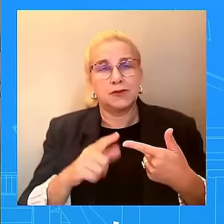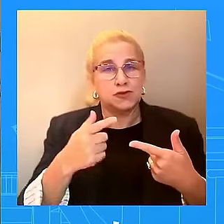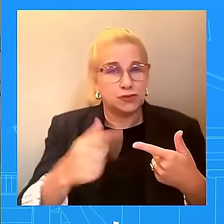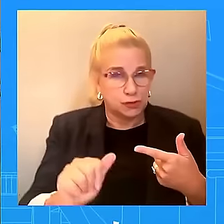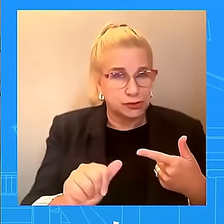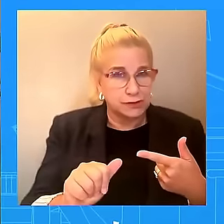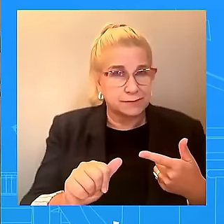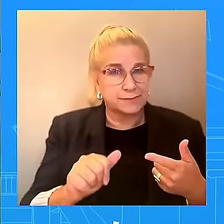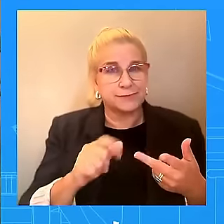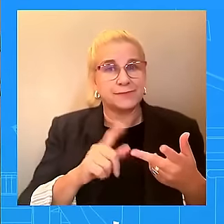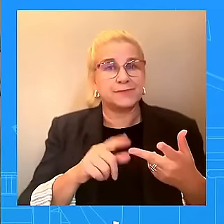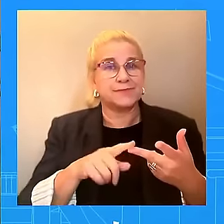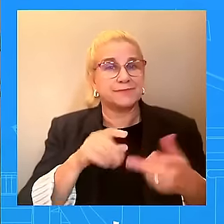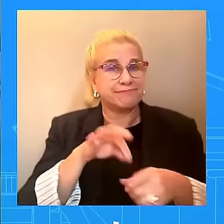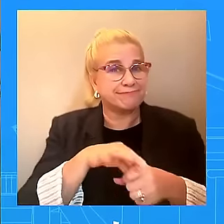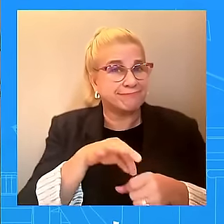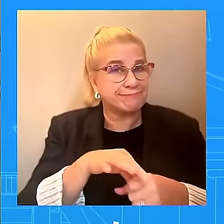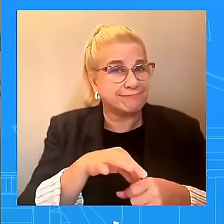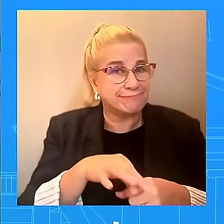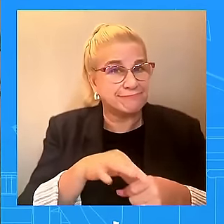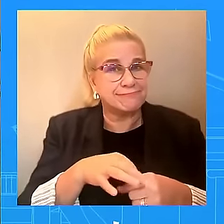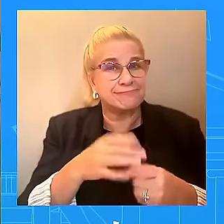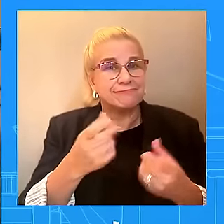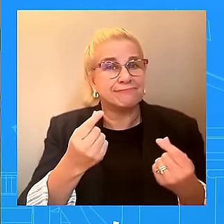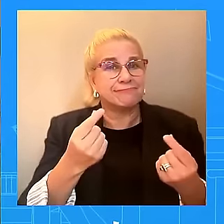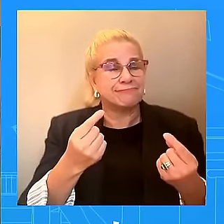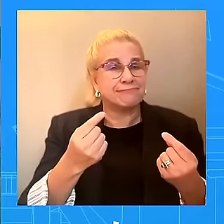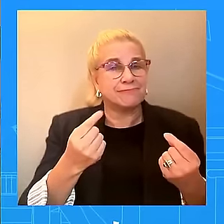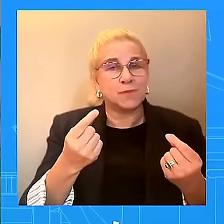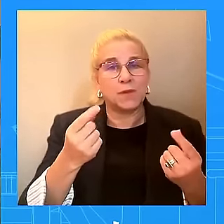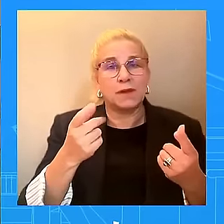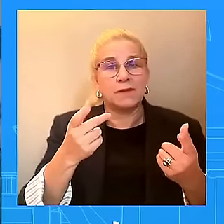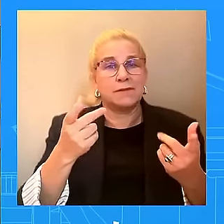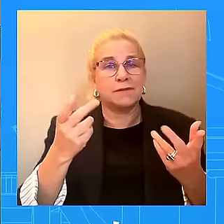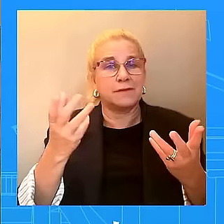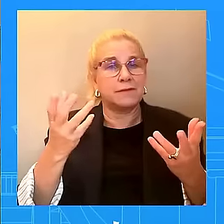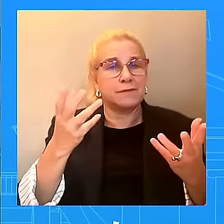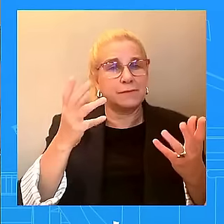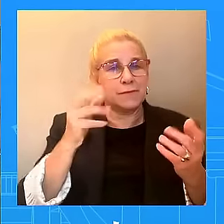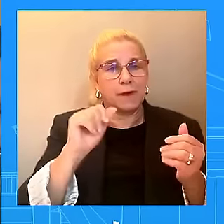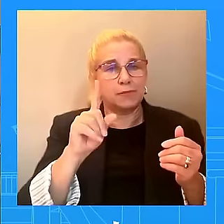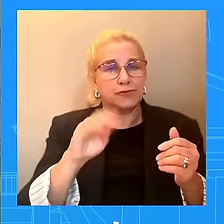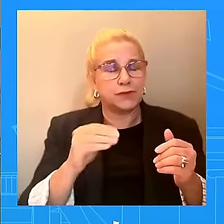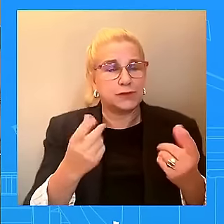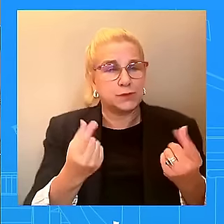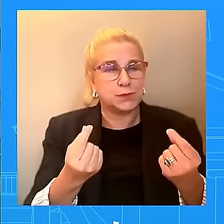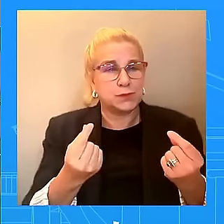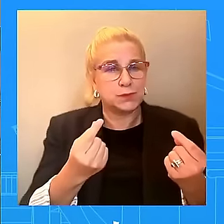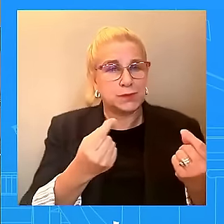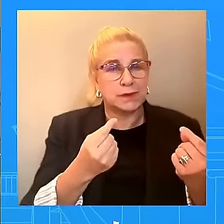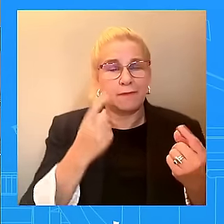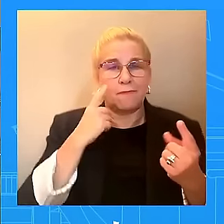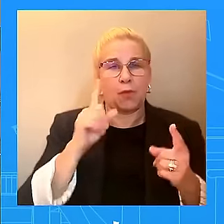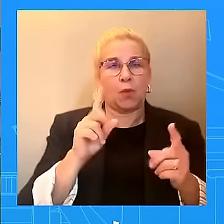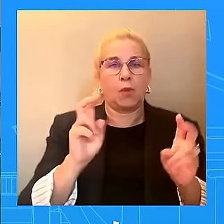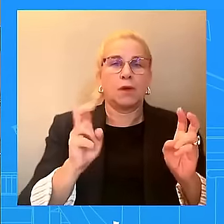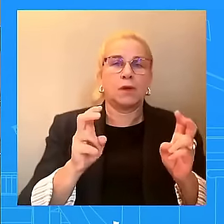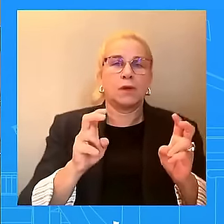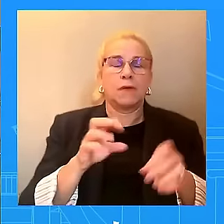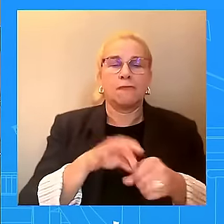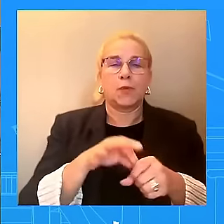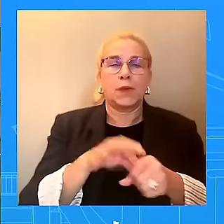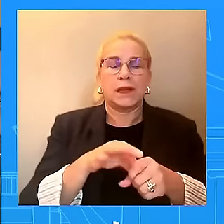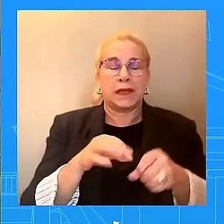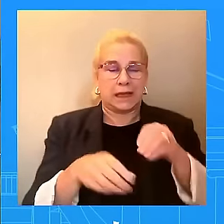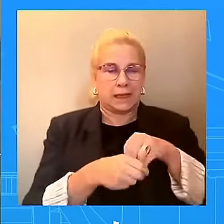states to extend those deadlines or are you doing anything to prepare for storm damage to exist around Election